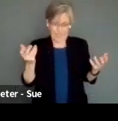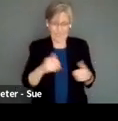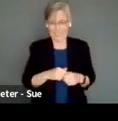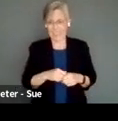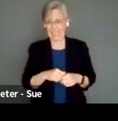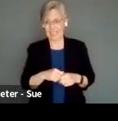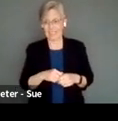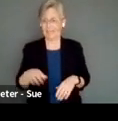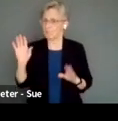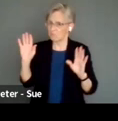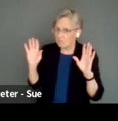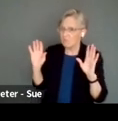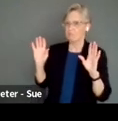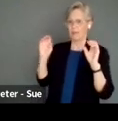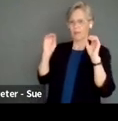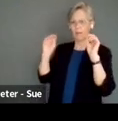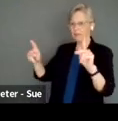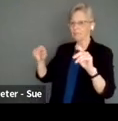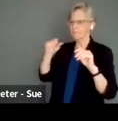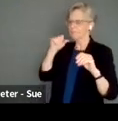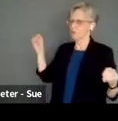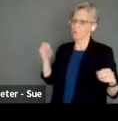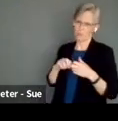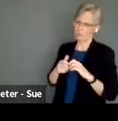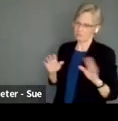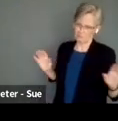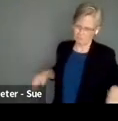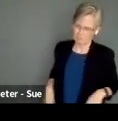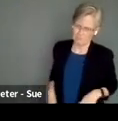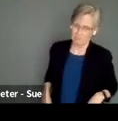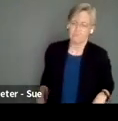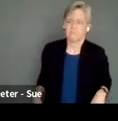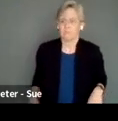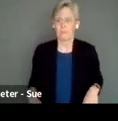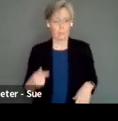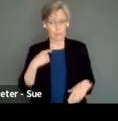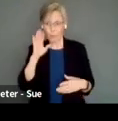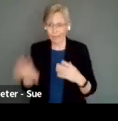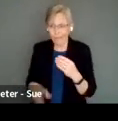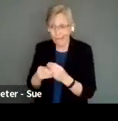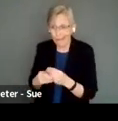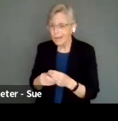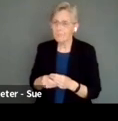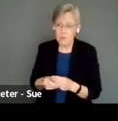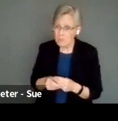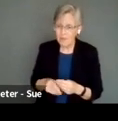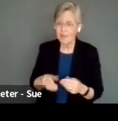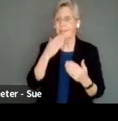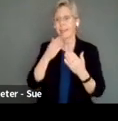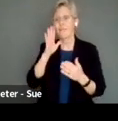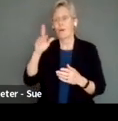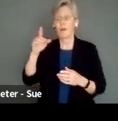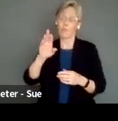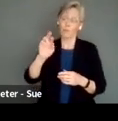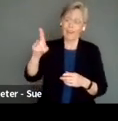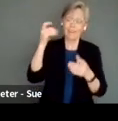That is a okay. No worries at all. Nothing in particular to add. Thank you for the thorough and thoughtful introduction,